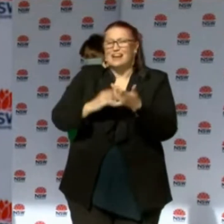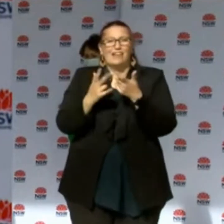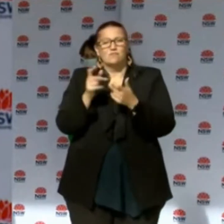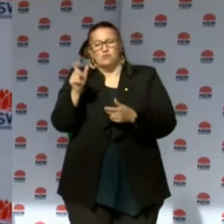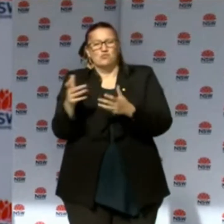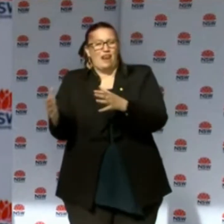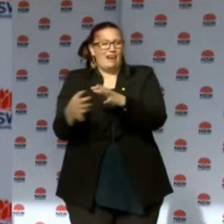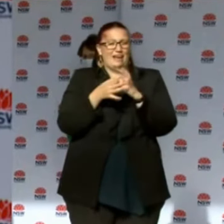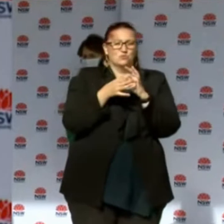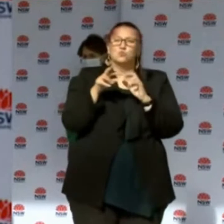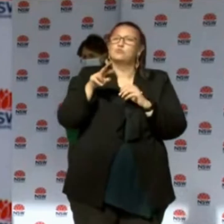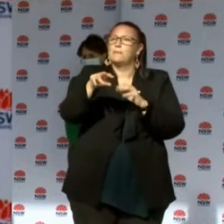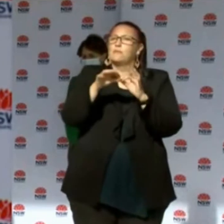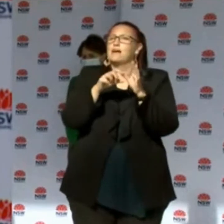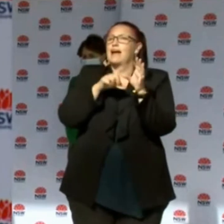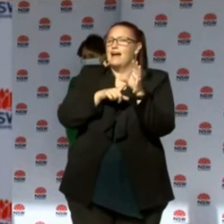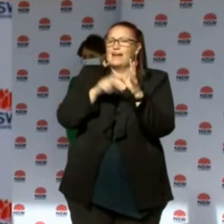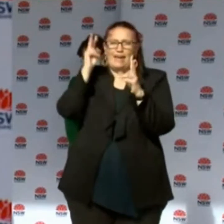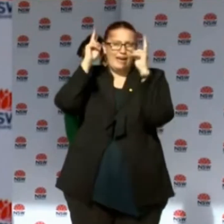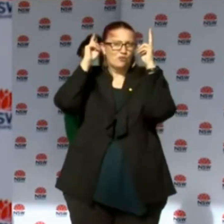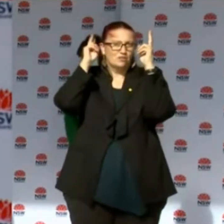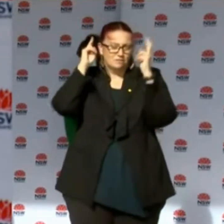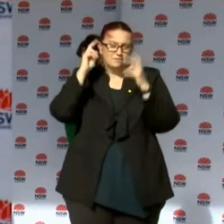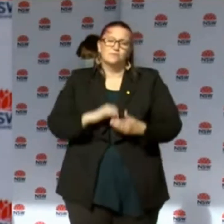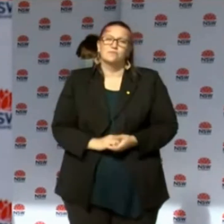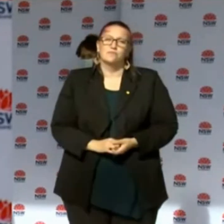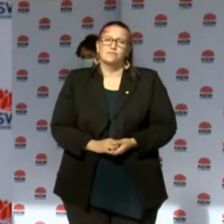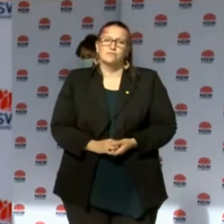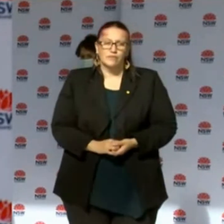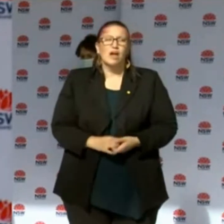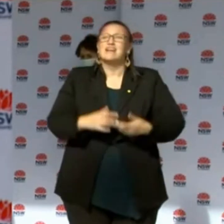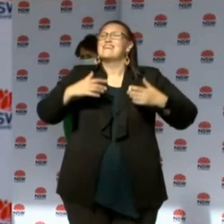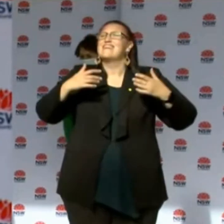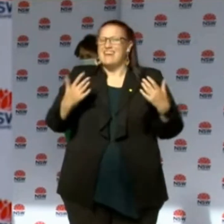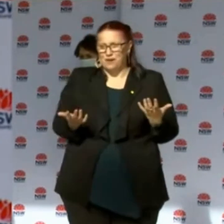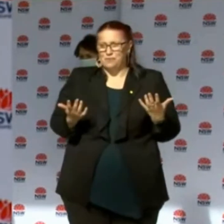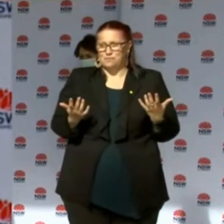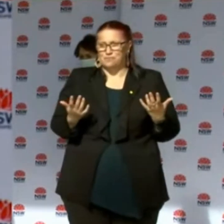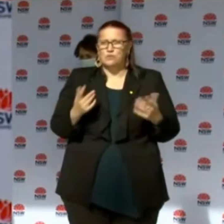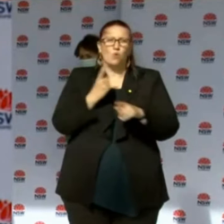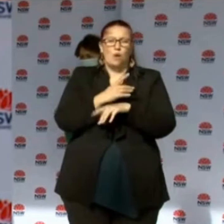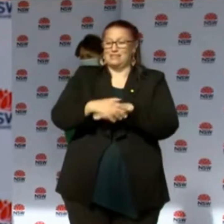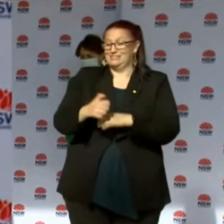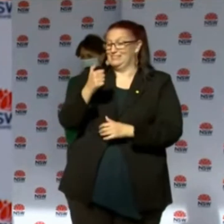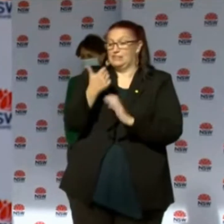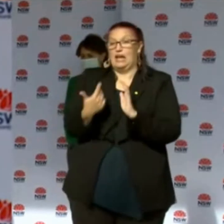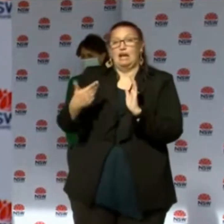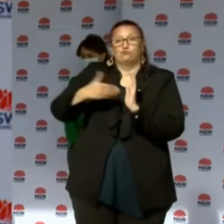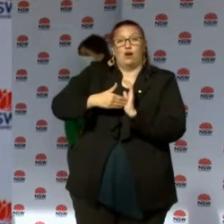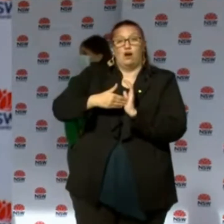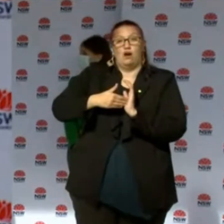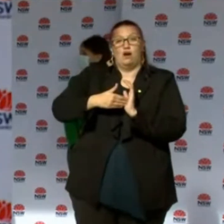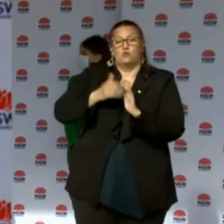case linked to the Double Bay Hair Salon. In terms of the six locally acquired cases,